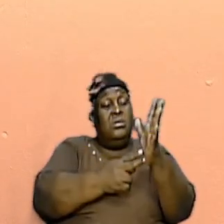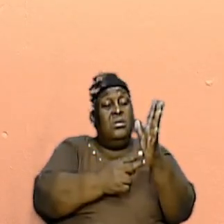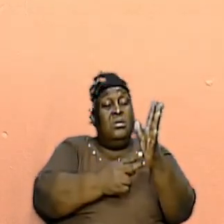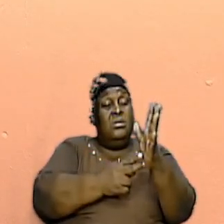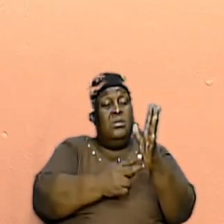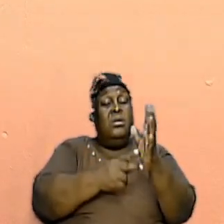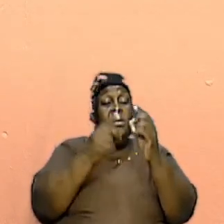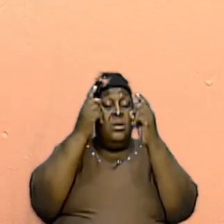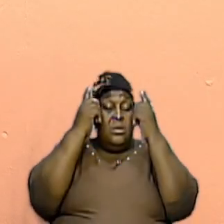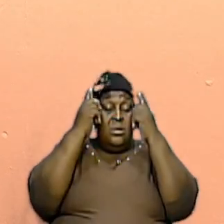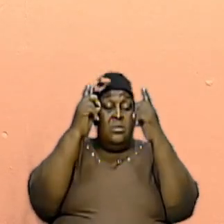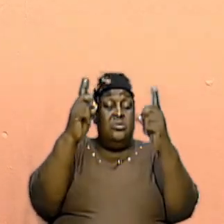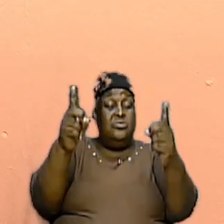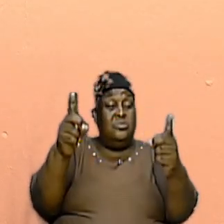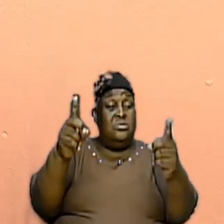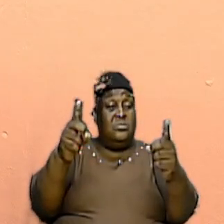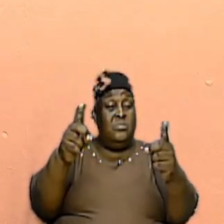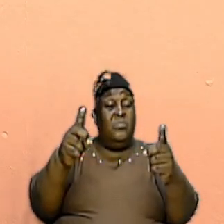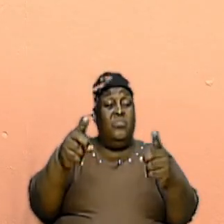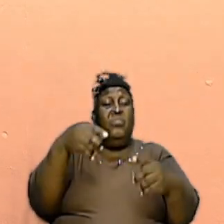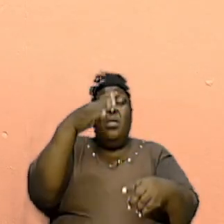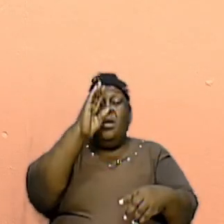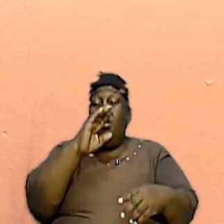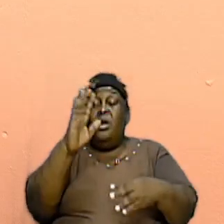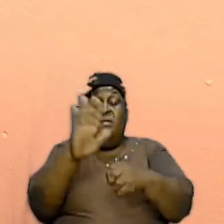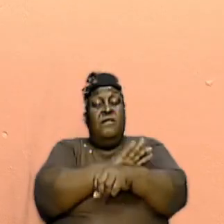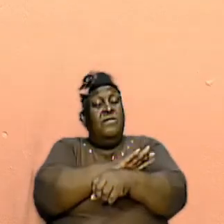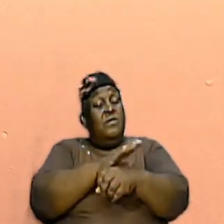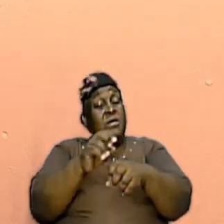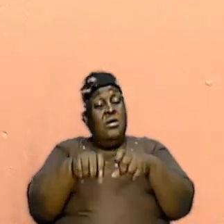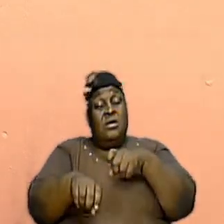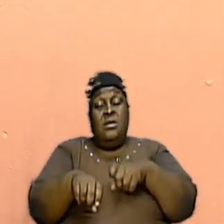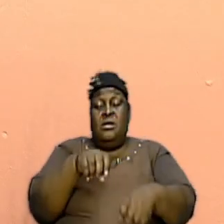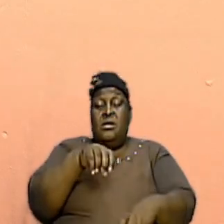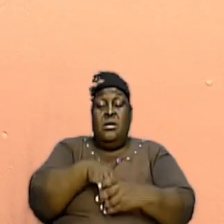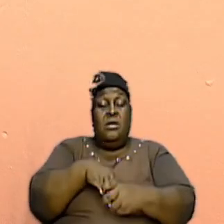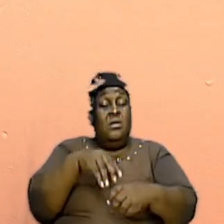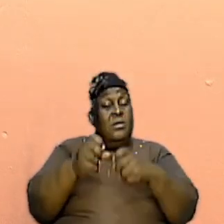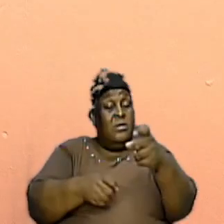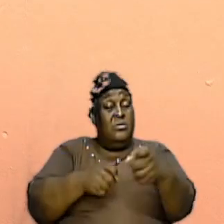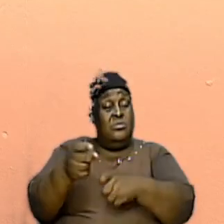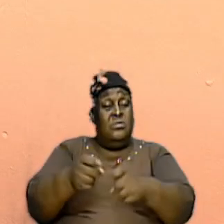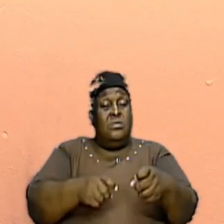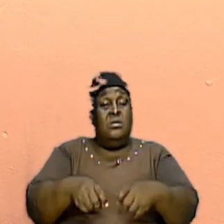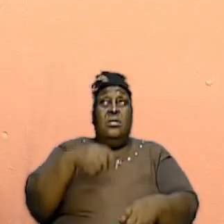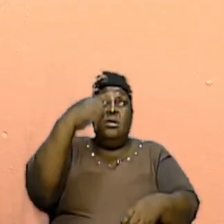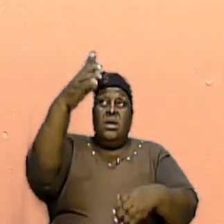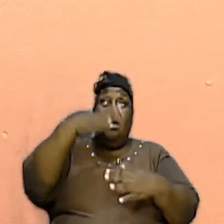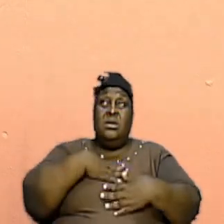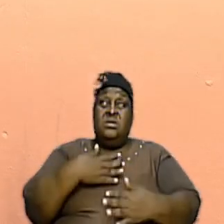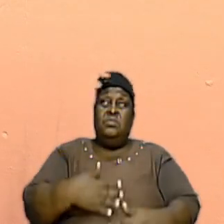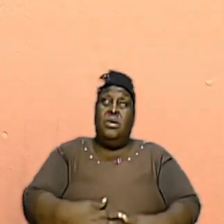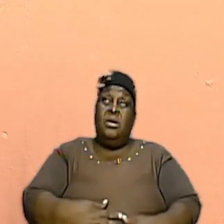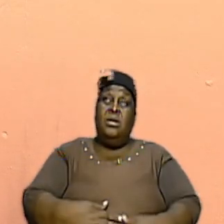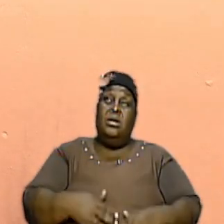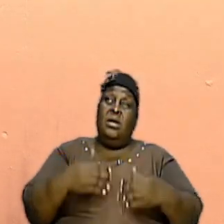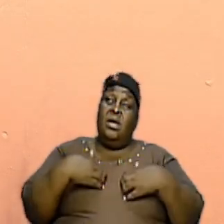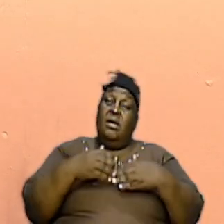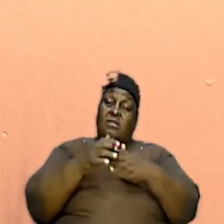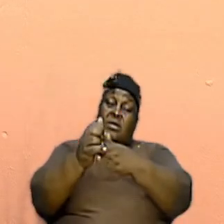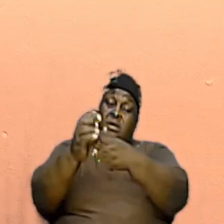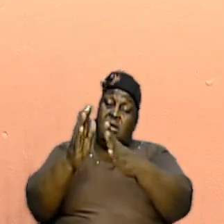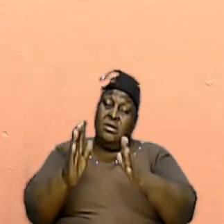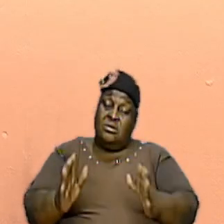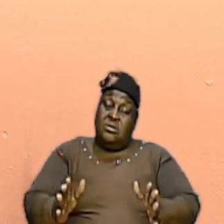doctrines, God is fully in charge, it is His body, He has His leadership in place,